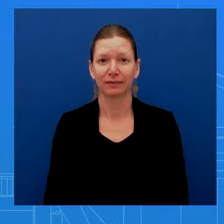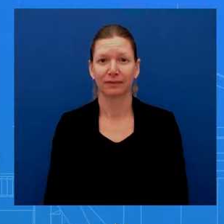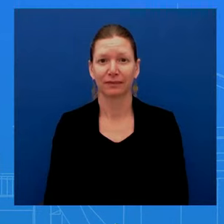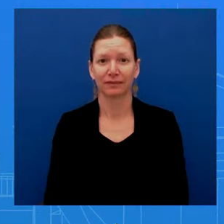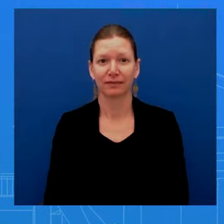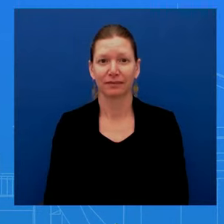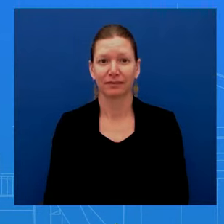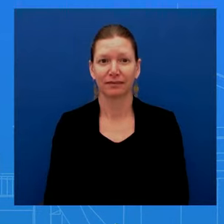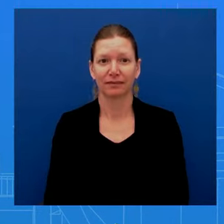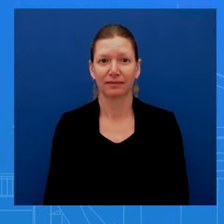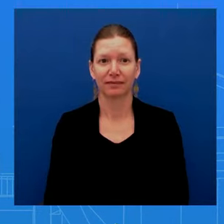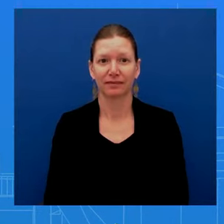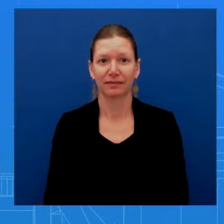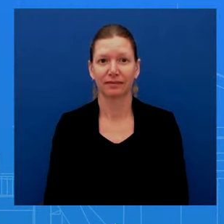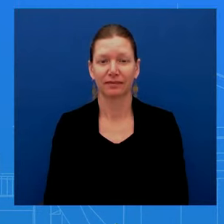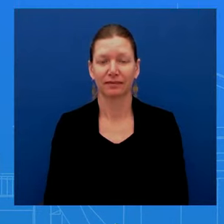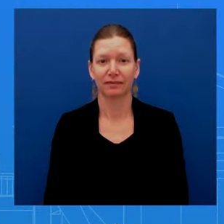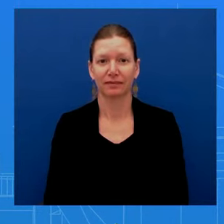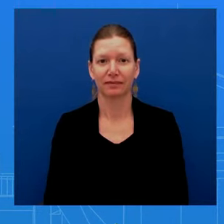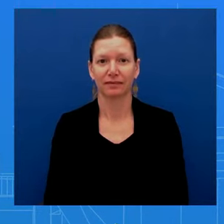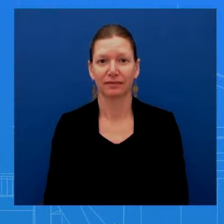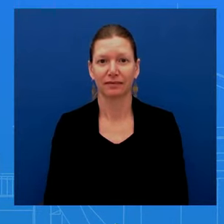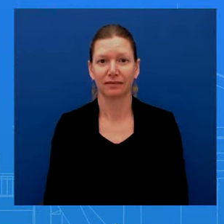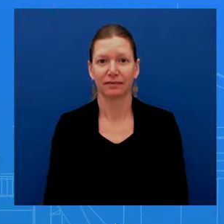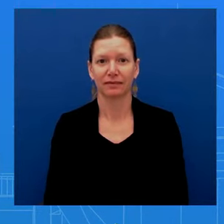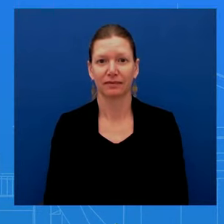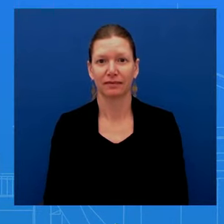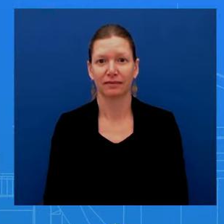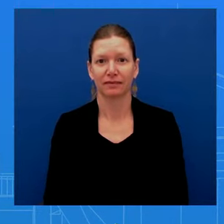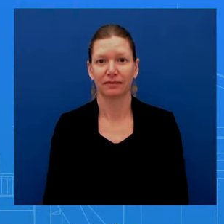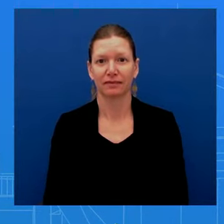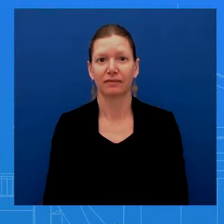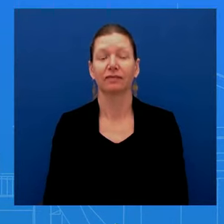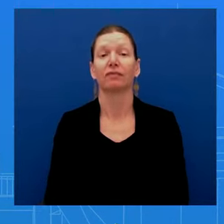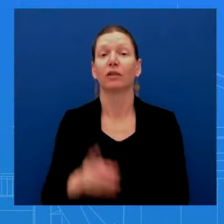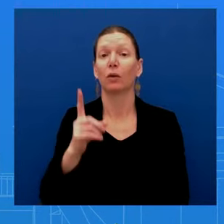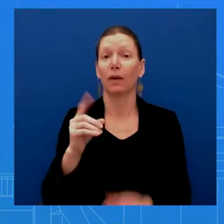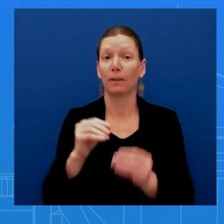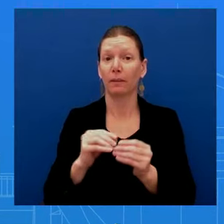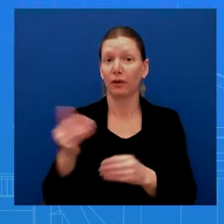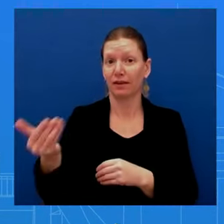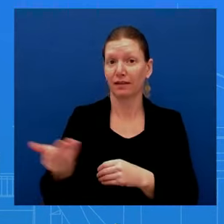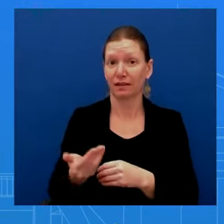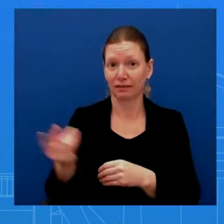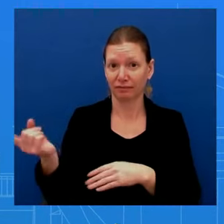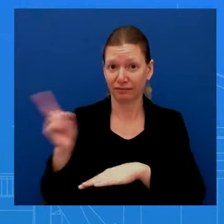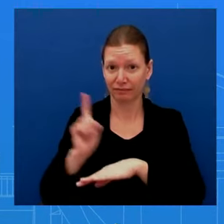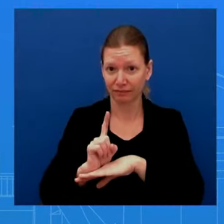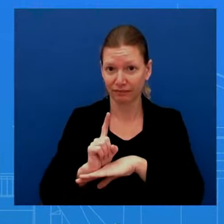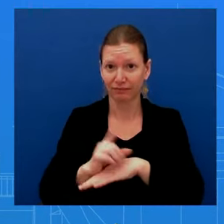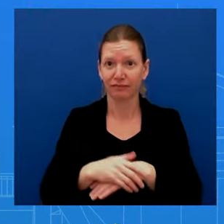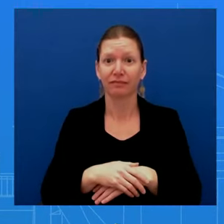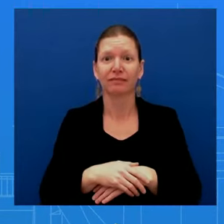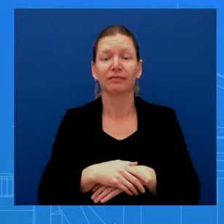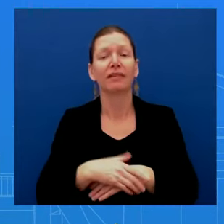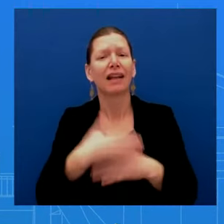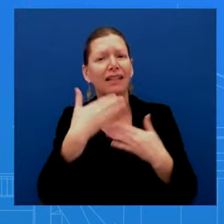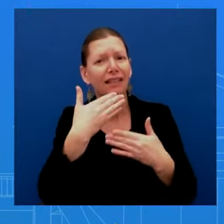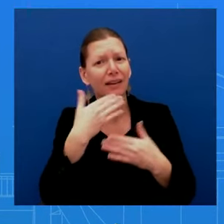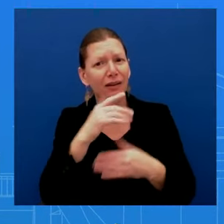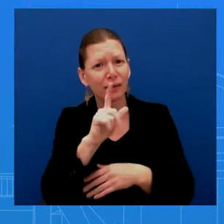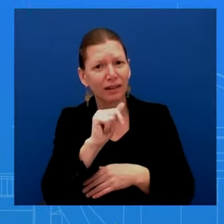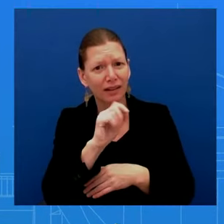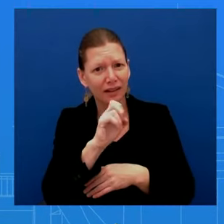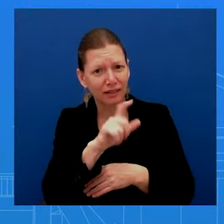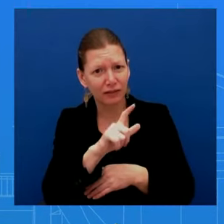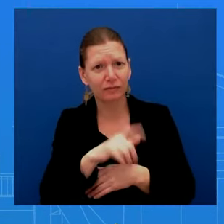Ms. All right, still have one more guest. So, thank you so much, Lael. And also joining, as you can see, is the Admiral, Admiral John Kirby,